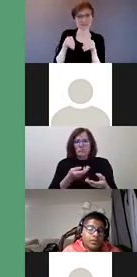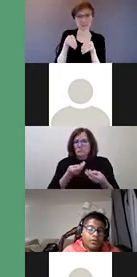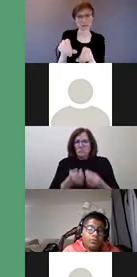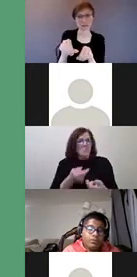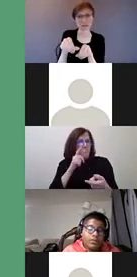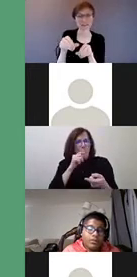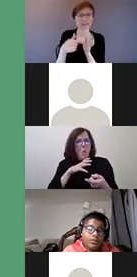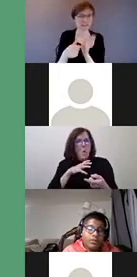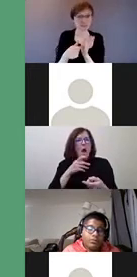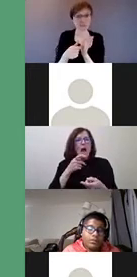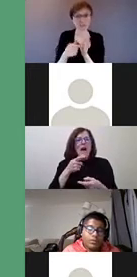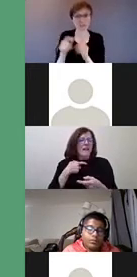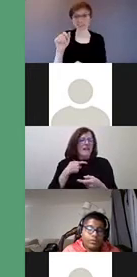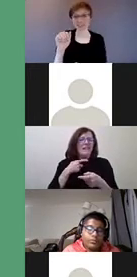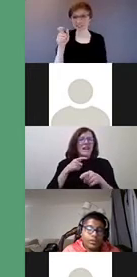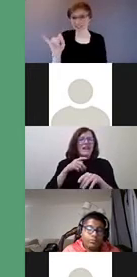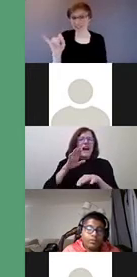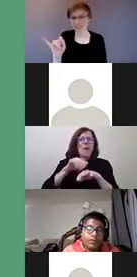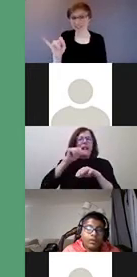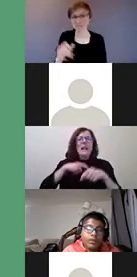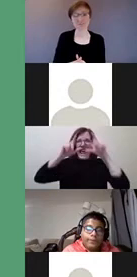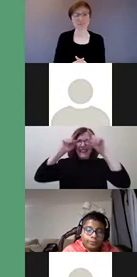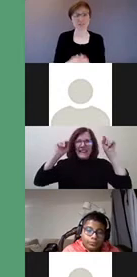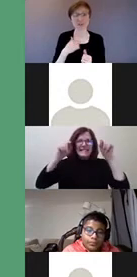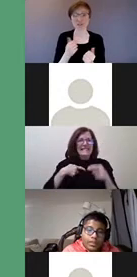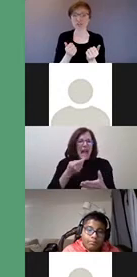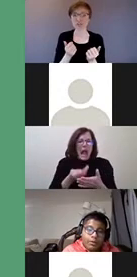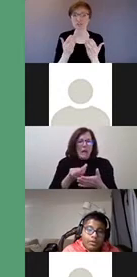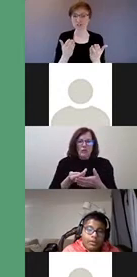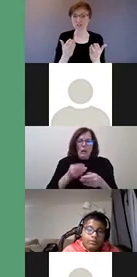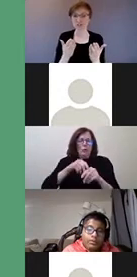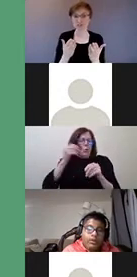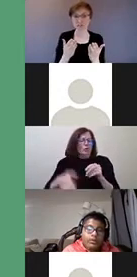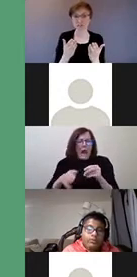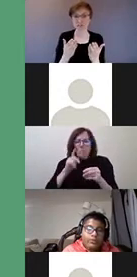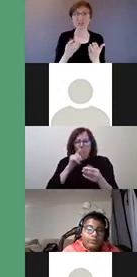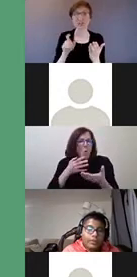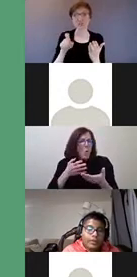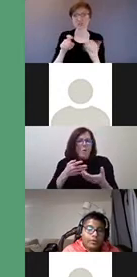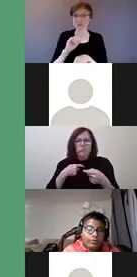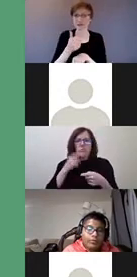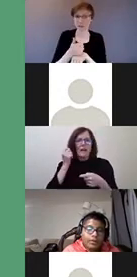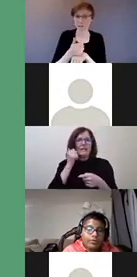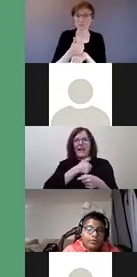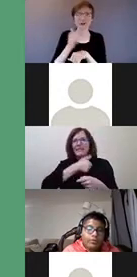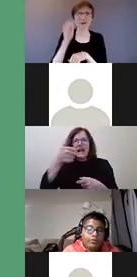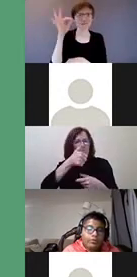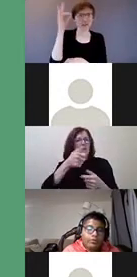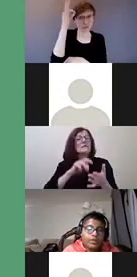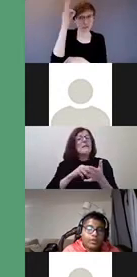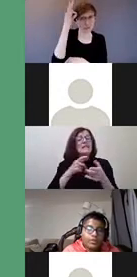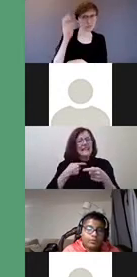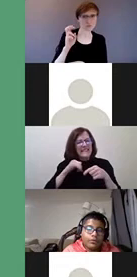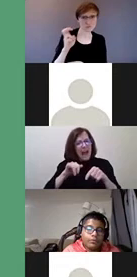Therefore, I propose a system similar to Real Trans but implemented on a federal scale, providing door-to-door